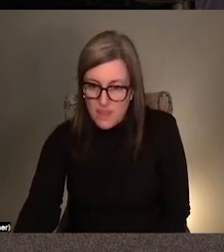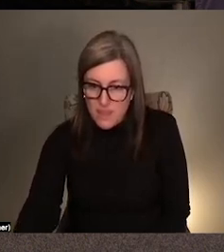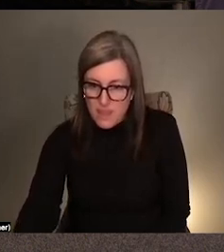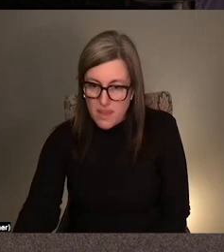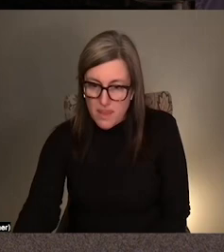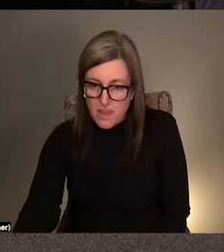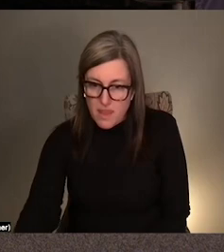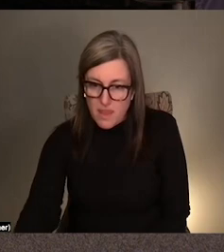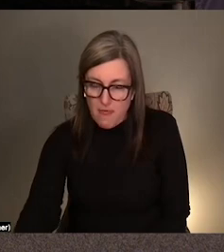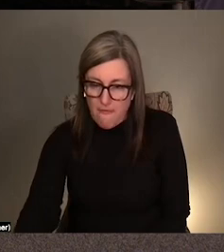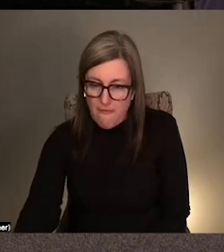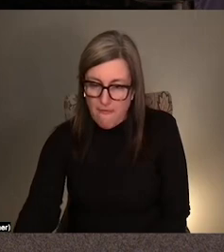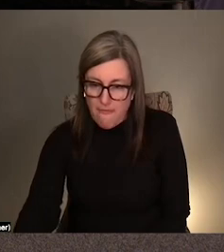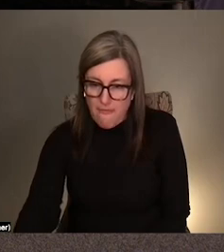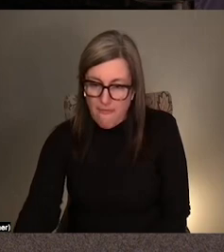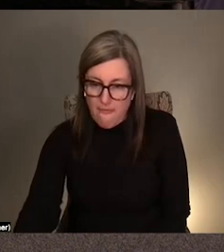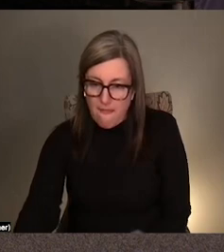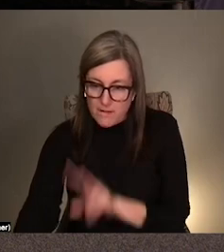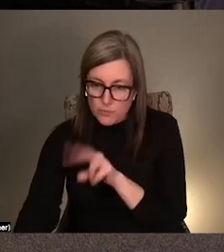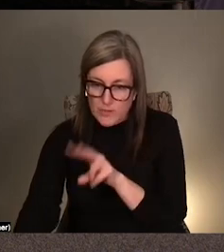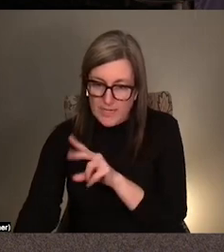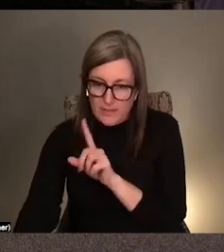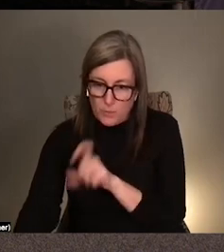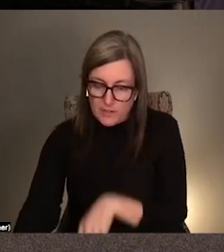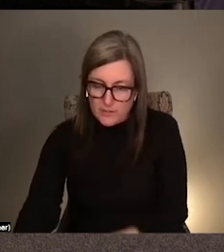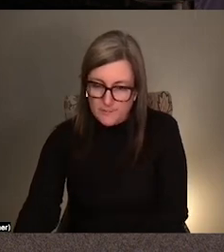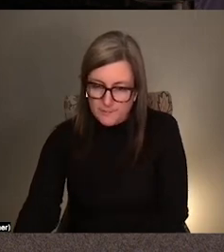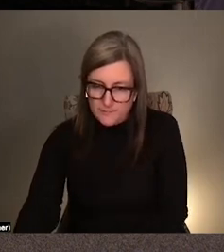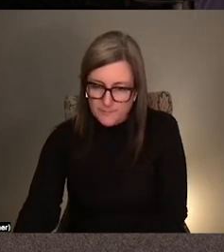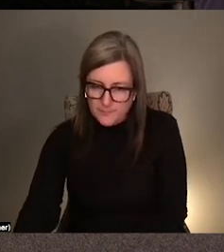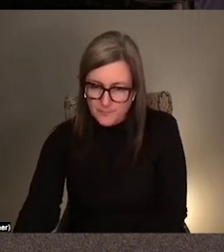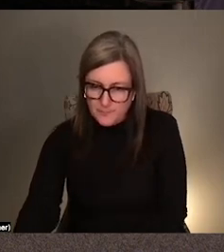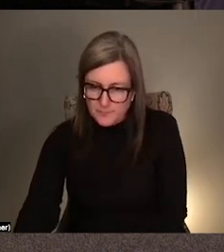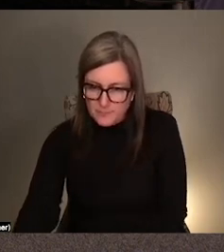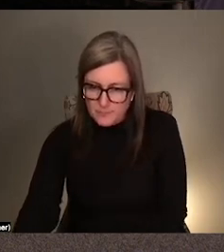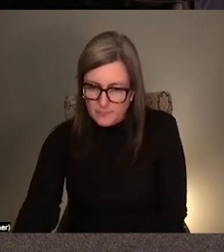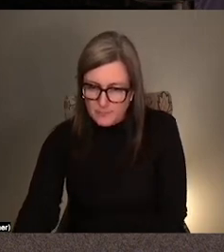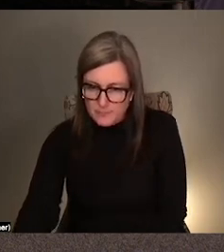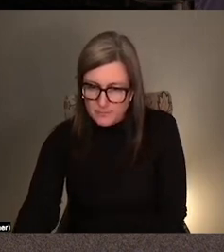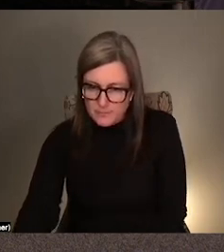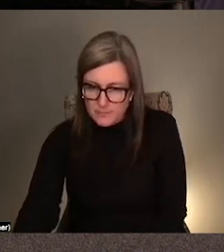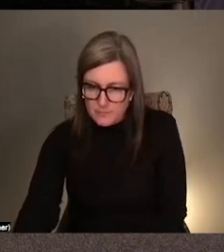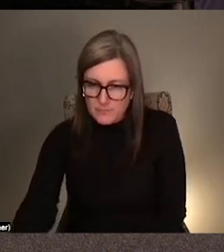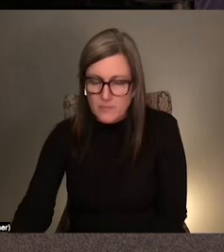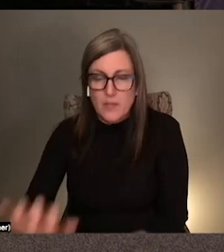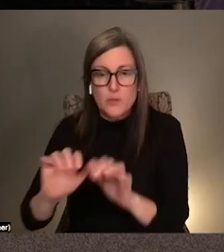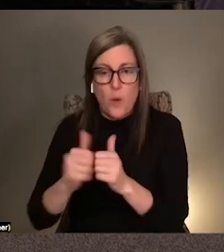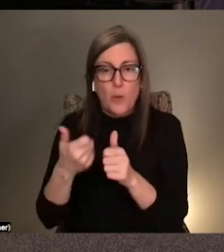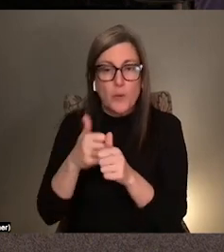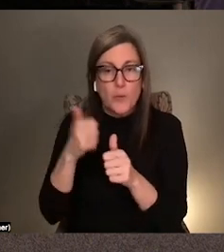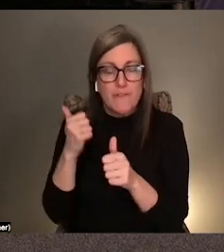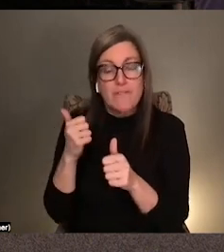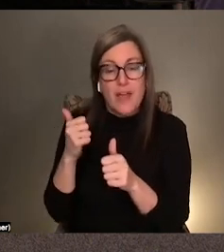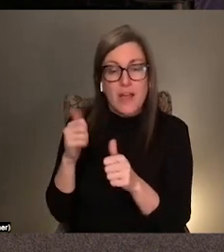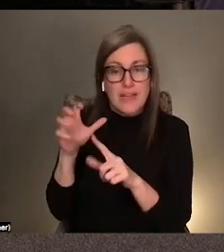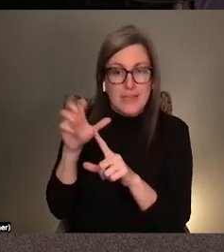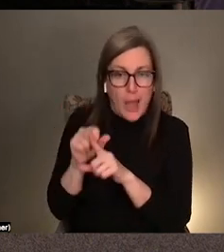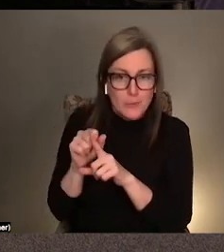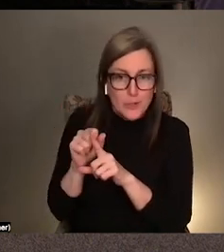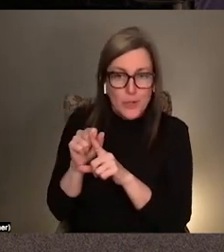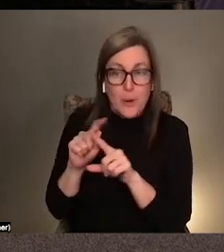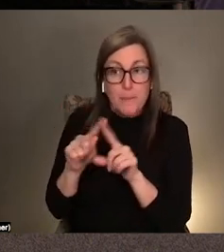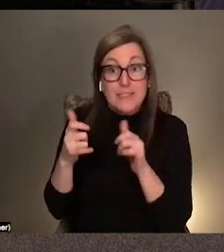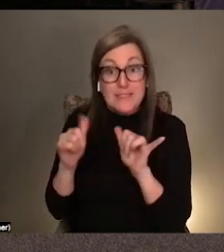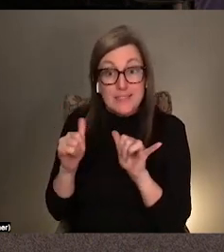intelligibility as a way of evading capture and how this interacts with access? How do you evade capture, but still remain accessible to an